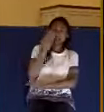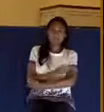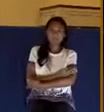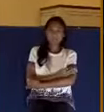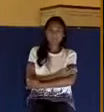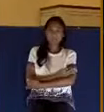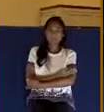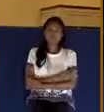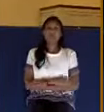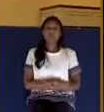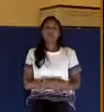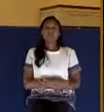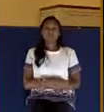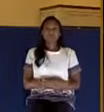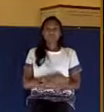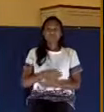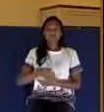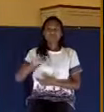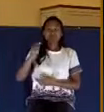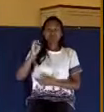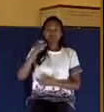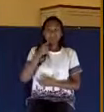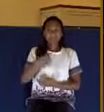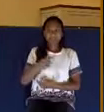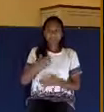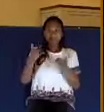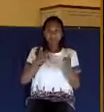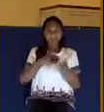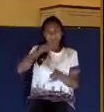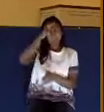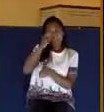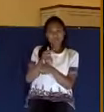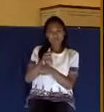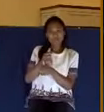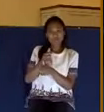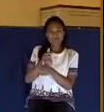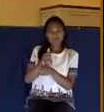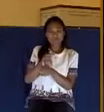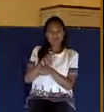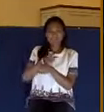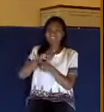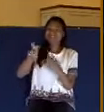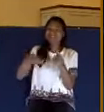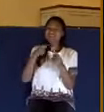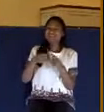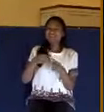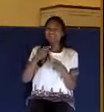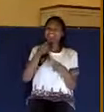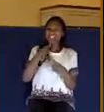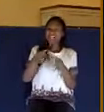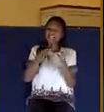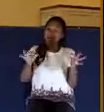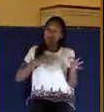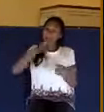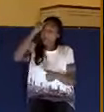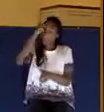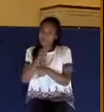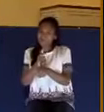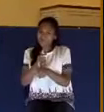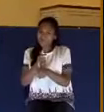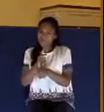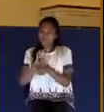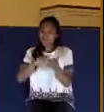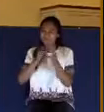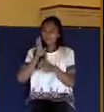about to, he's about to scold them. And he's going to, he's trying to be gentle, but he's going to tell them there's something that needs to